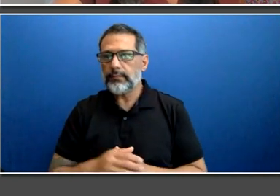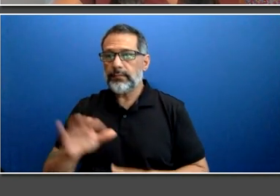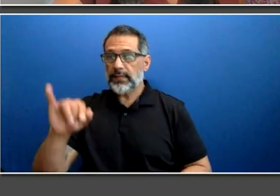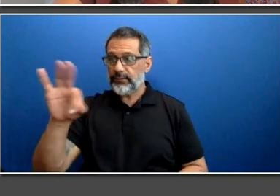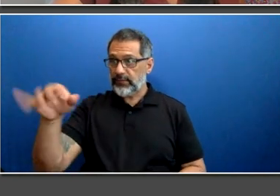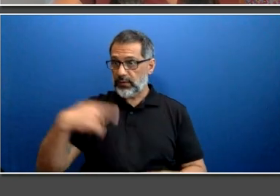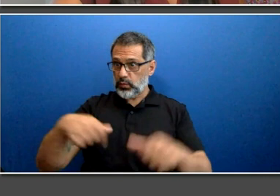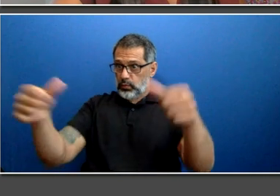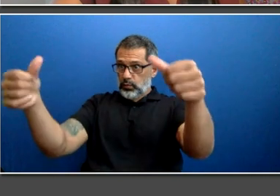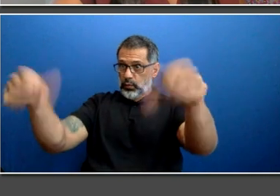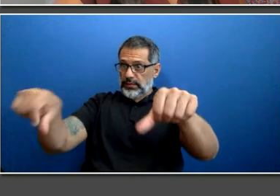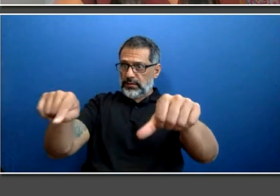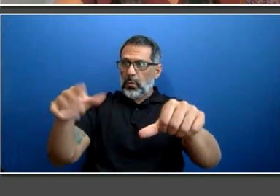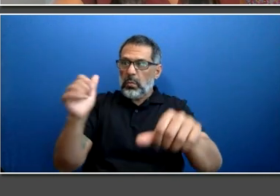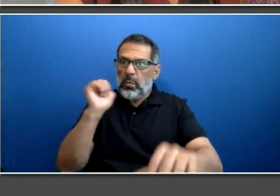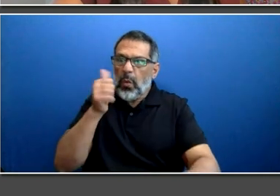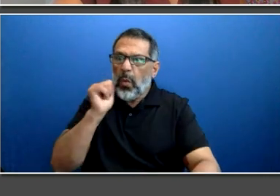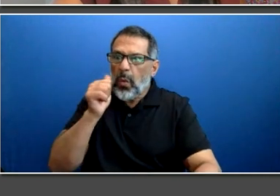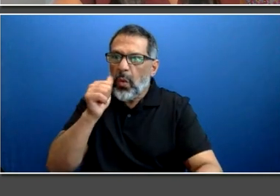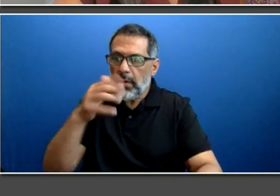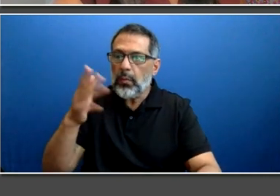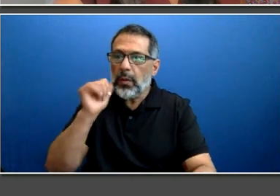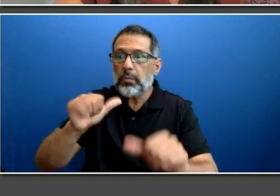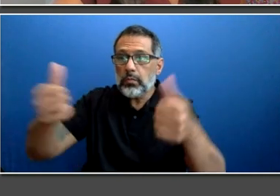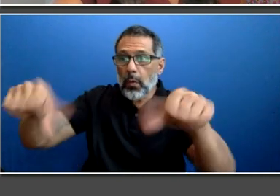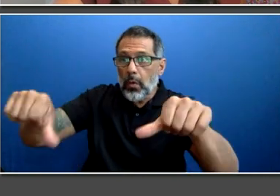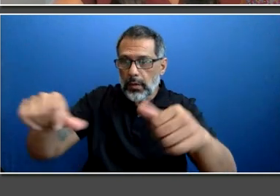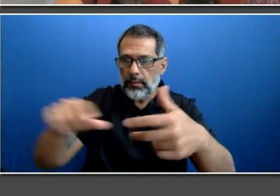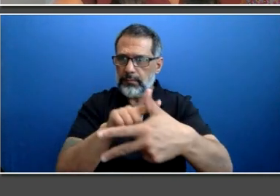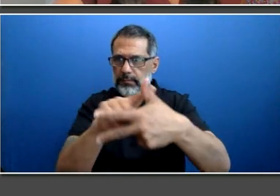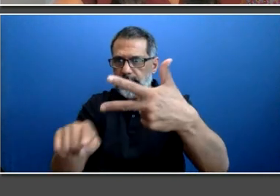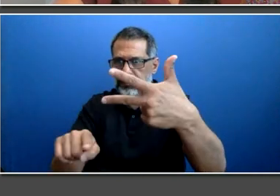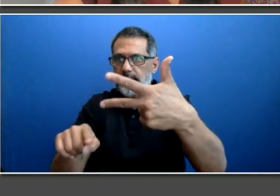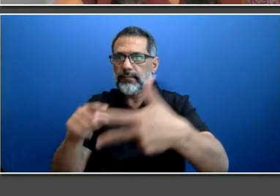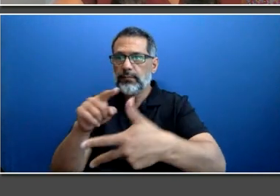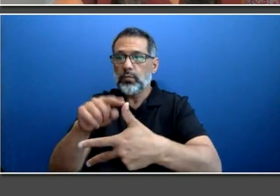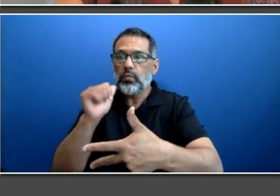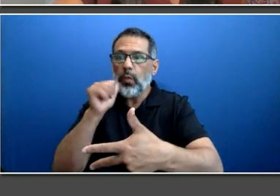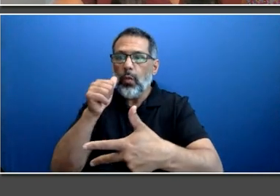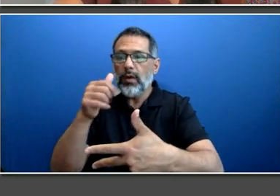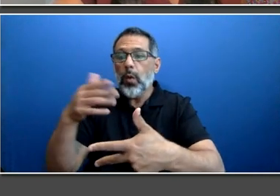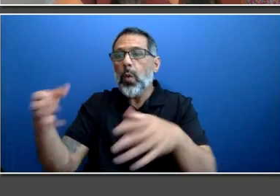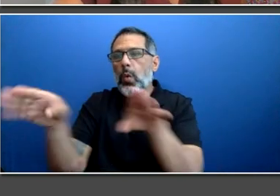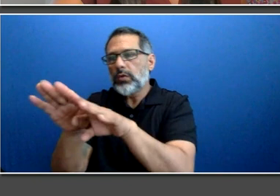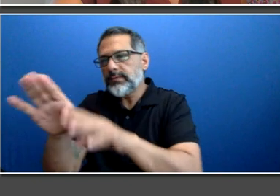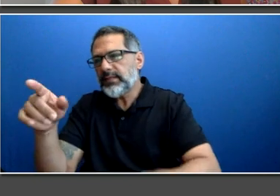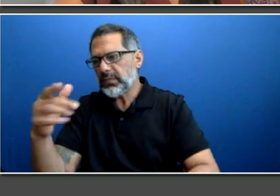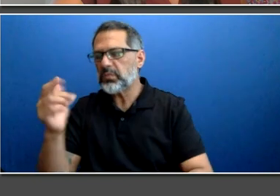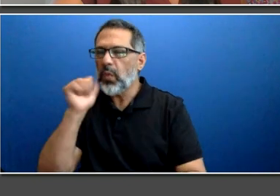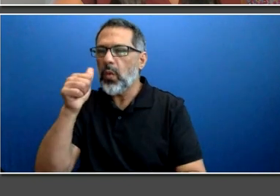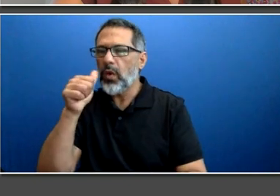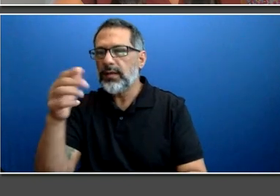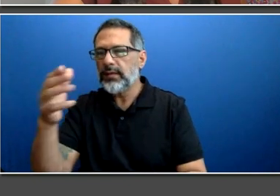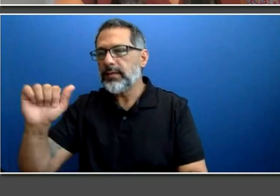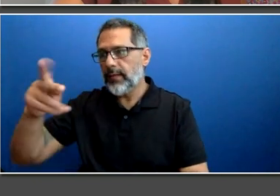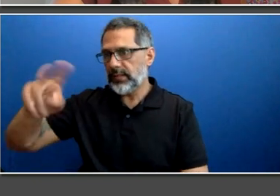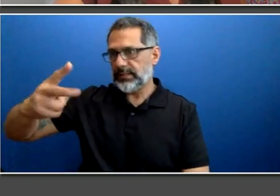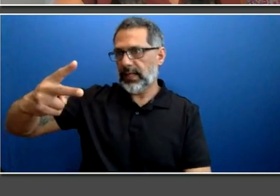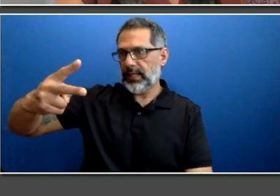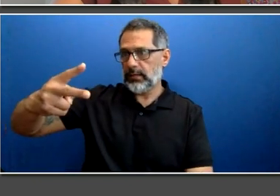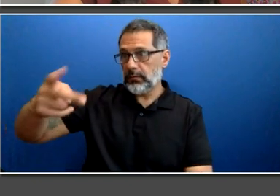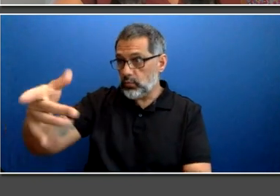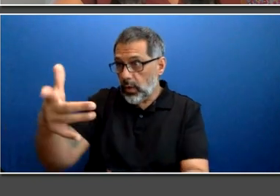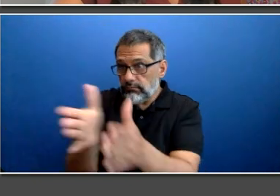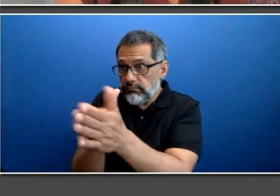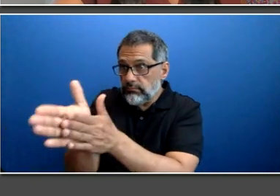bottom three, the ones in the vehicles group, they do close tomorrow, April 2nd. So if you're interested in those positions, please take